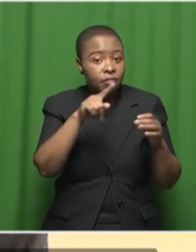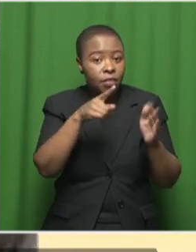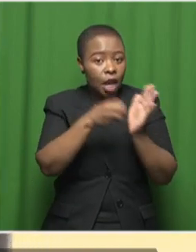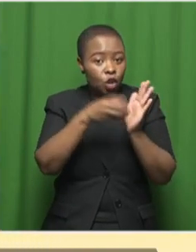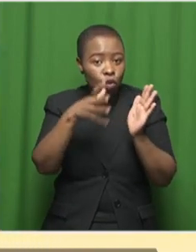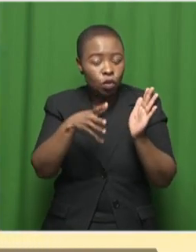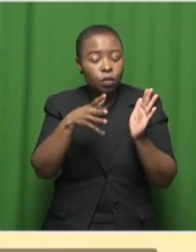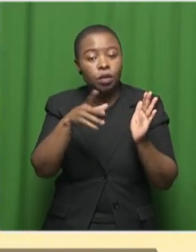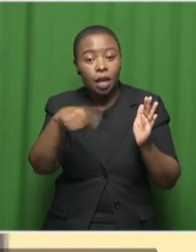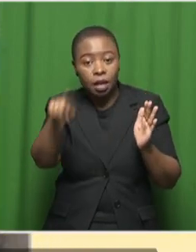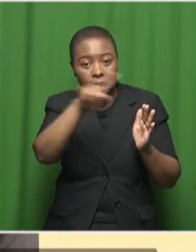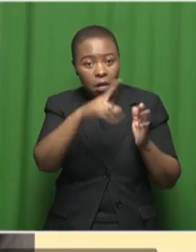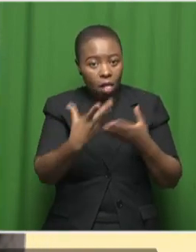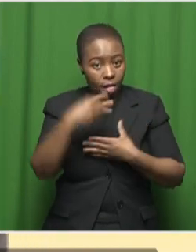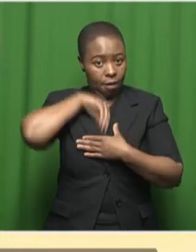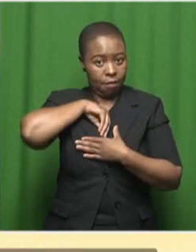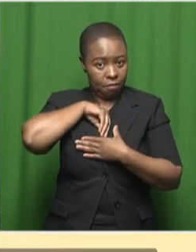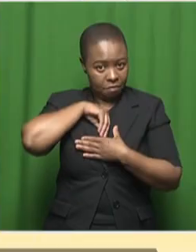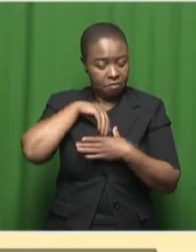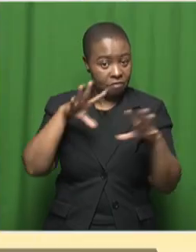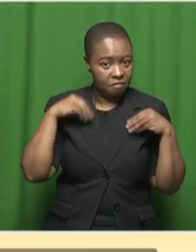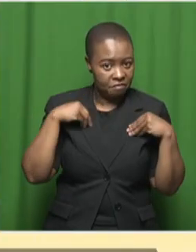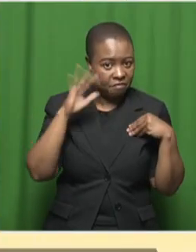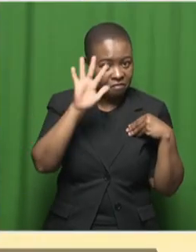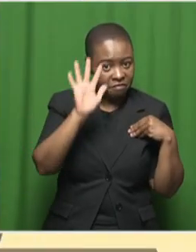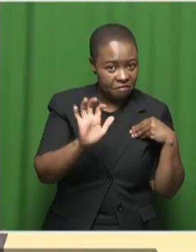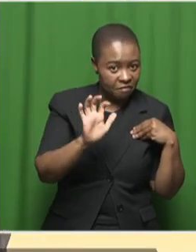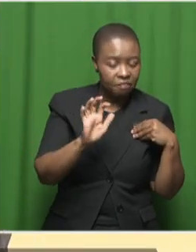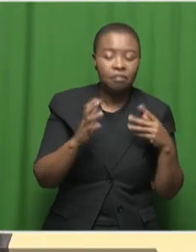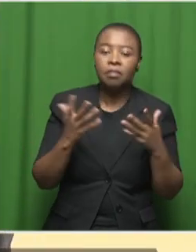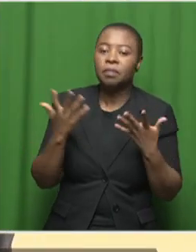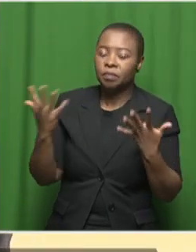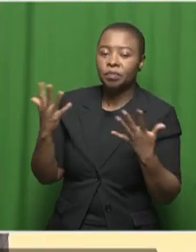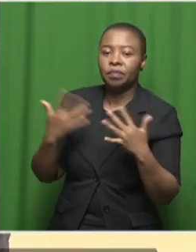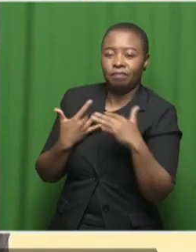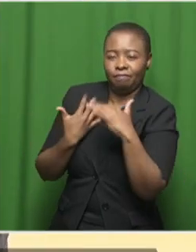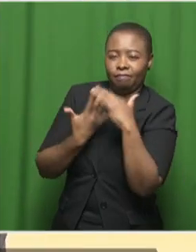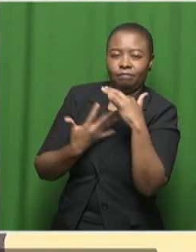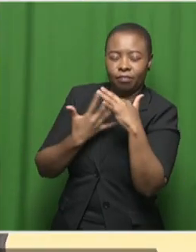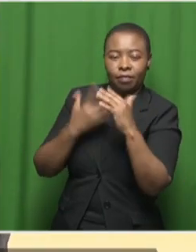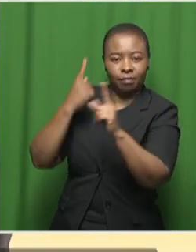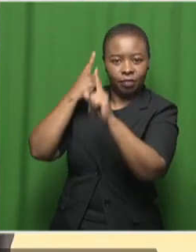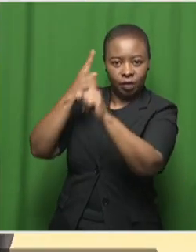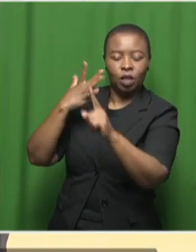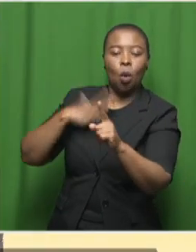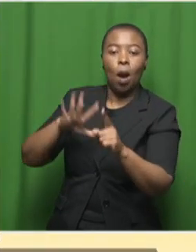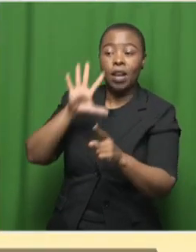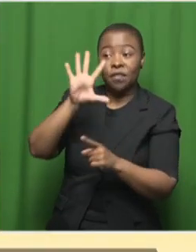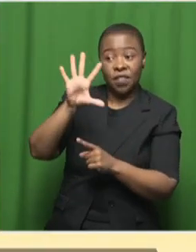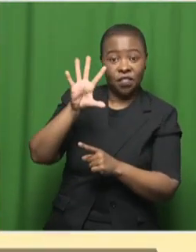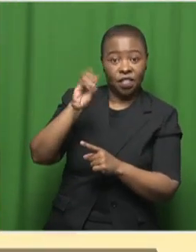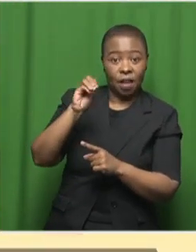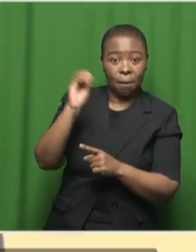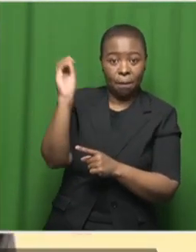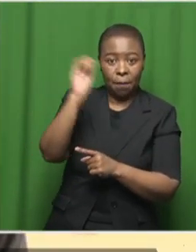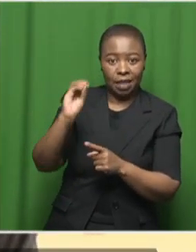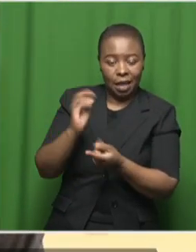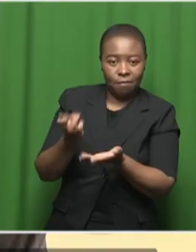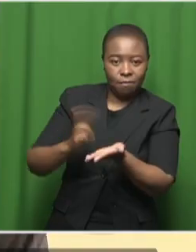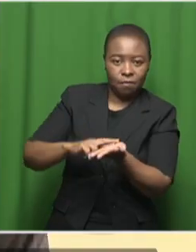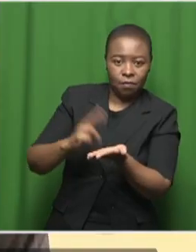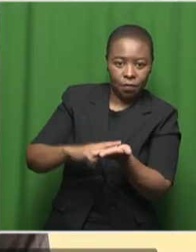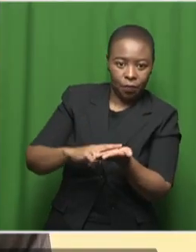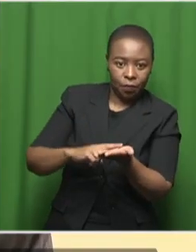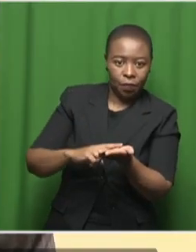strides well given the our ambitious goals of reaching 50% enrollment in stem that is